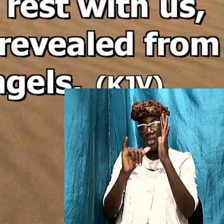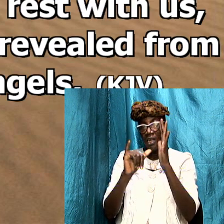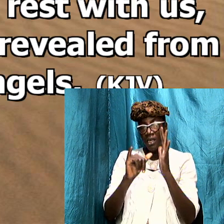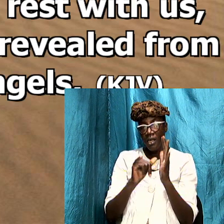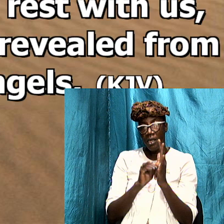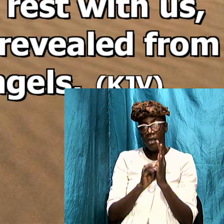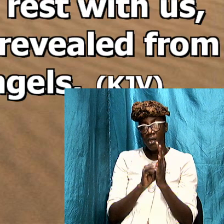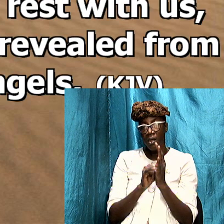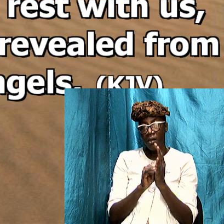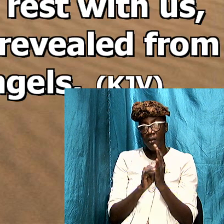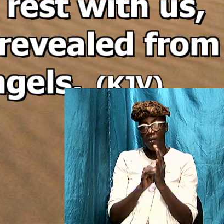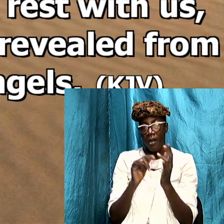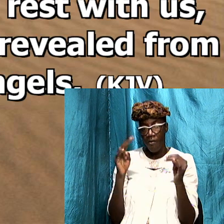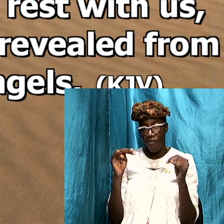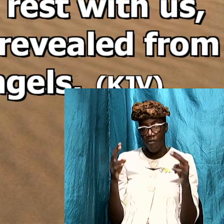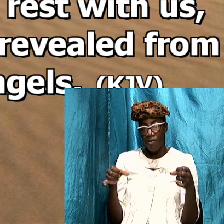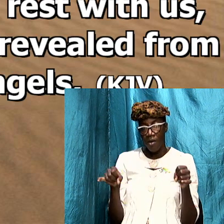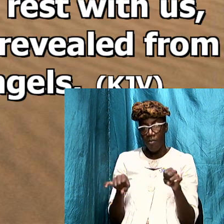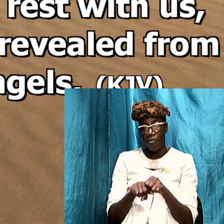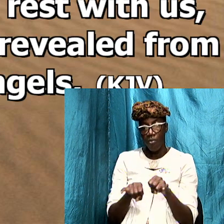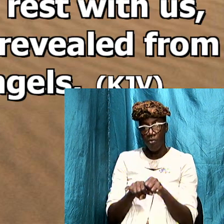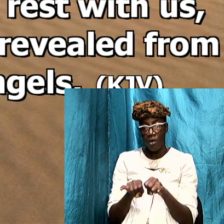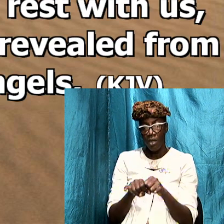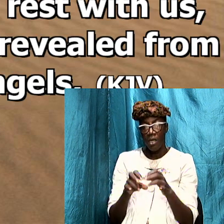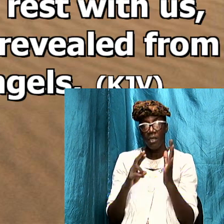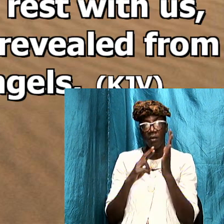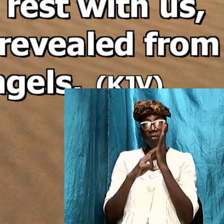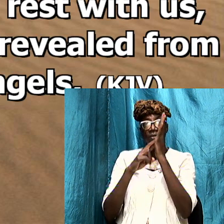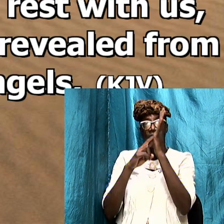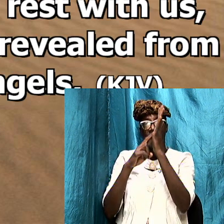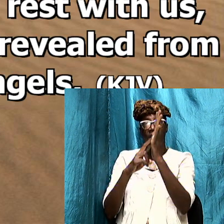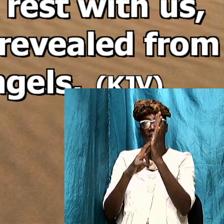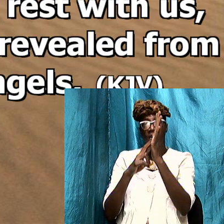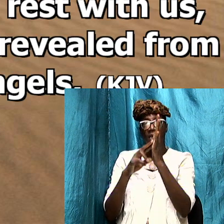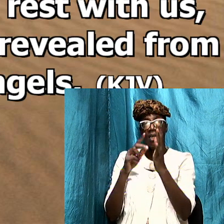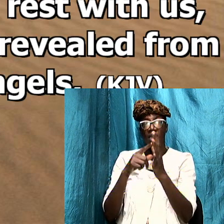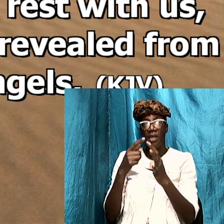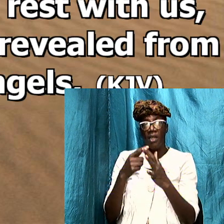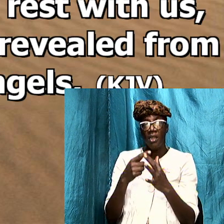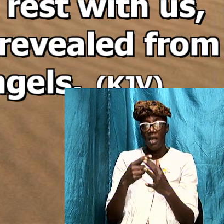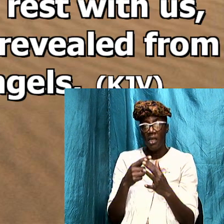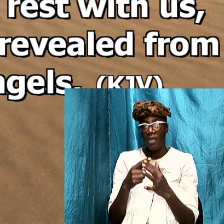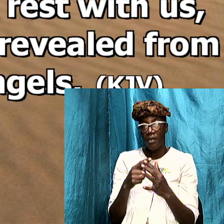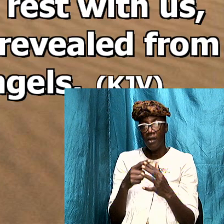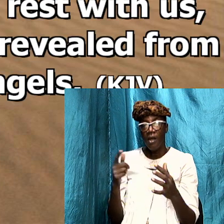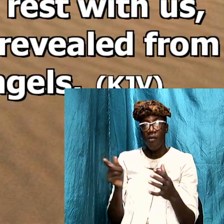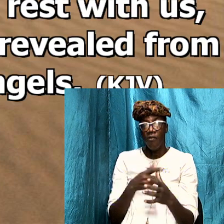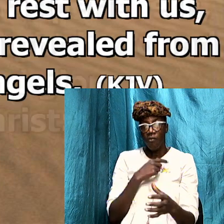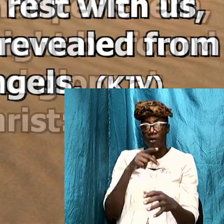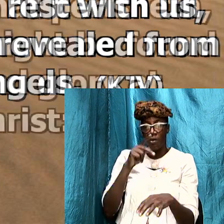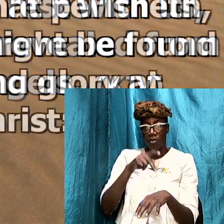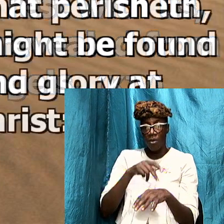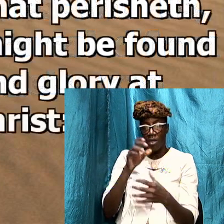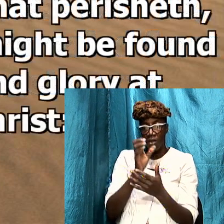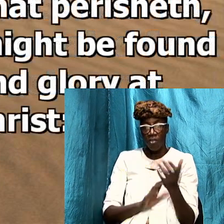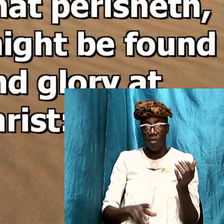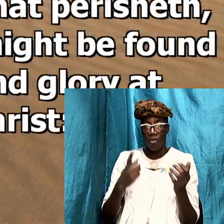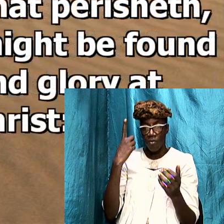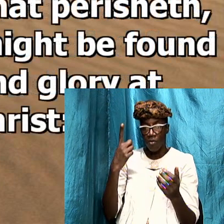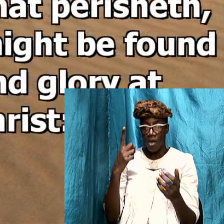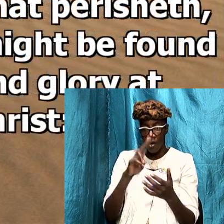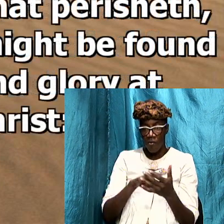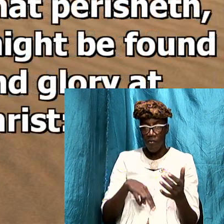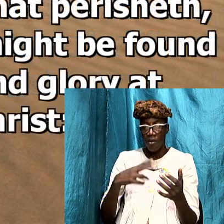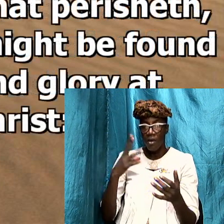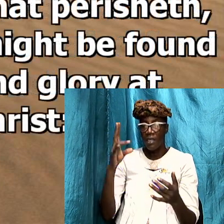very important so it is a revealing then 1 Peter chapter 1 and